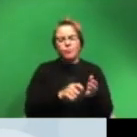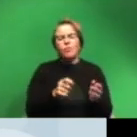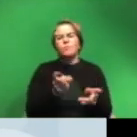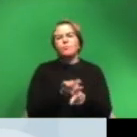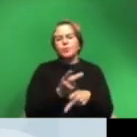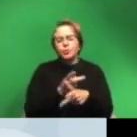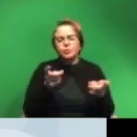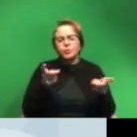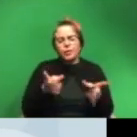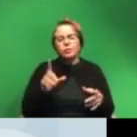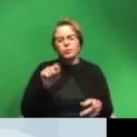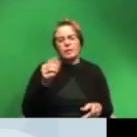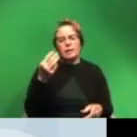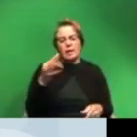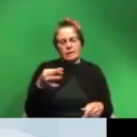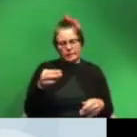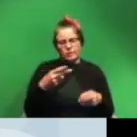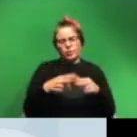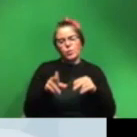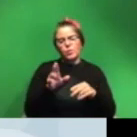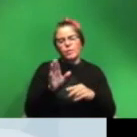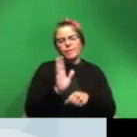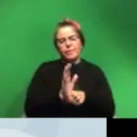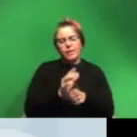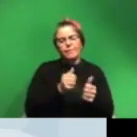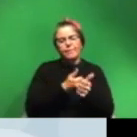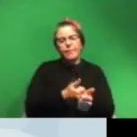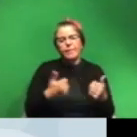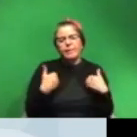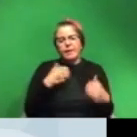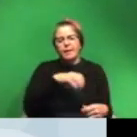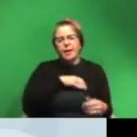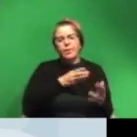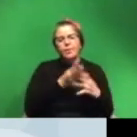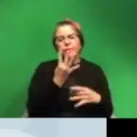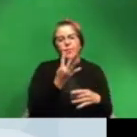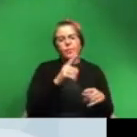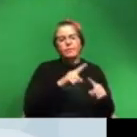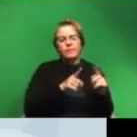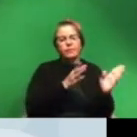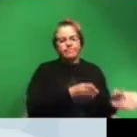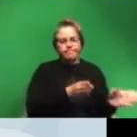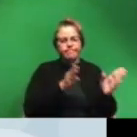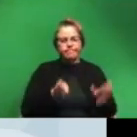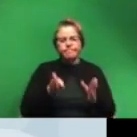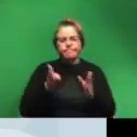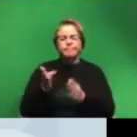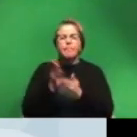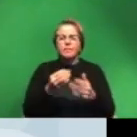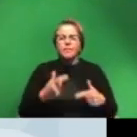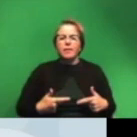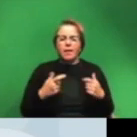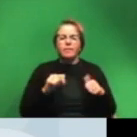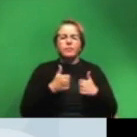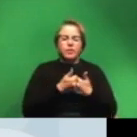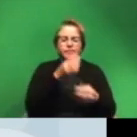in 2019 and it's a short film that follows a young character through four different stages of her life and the challenges with faith